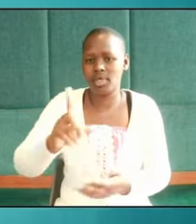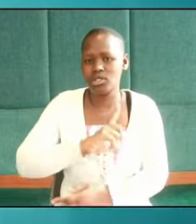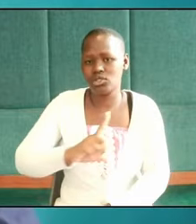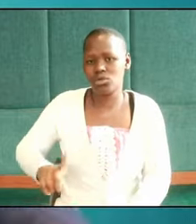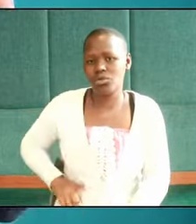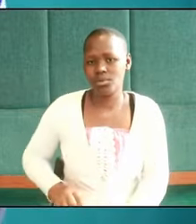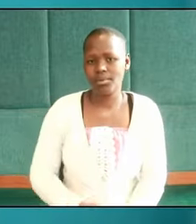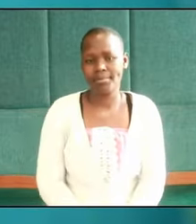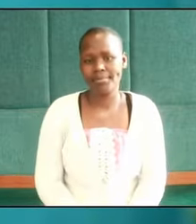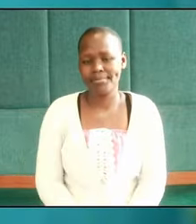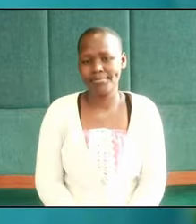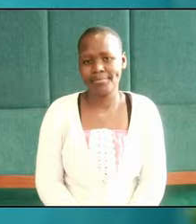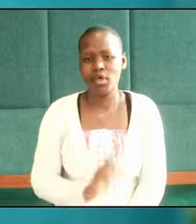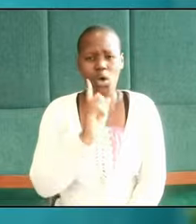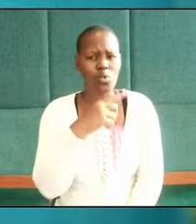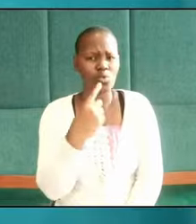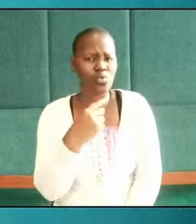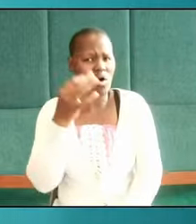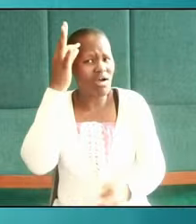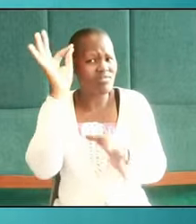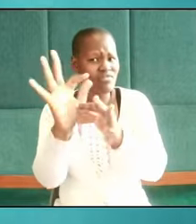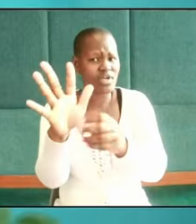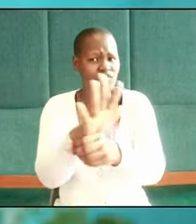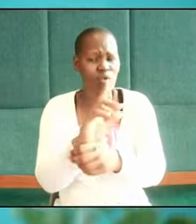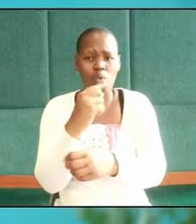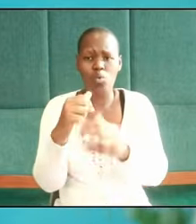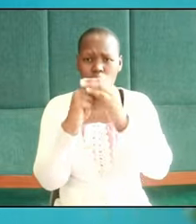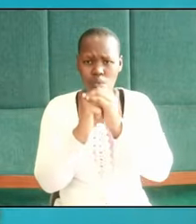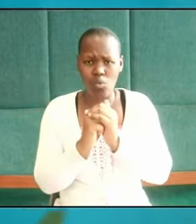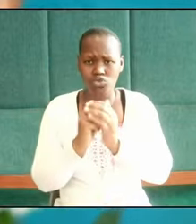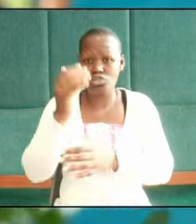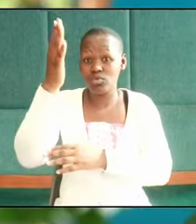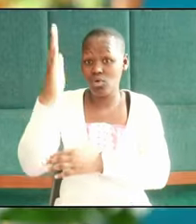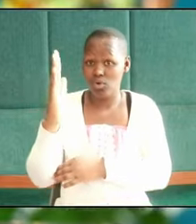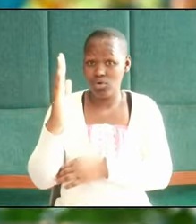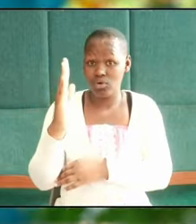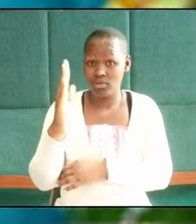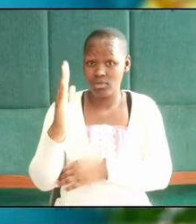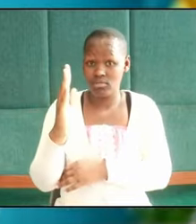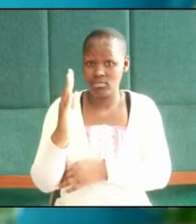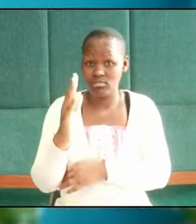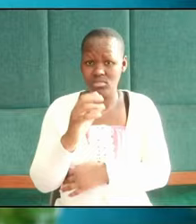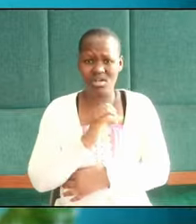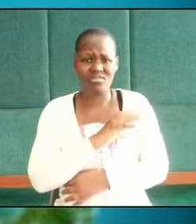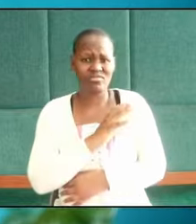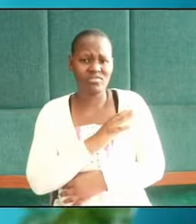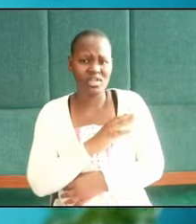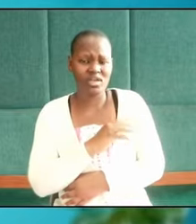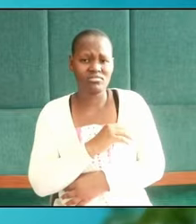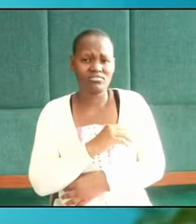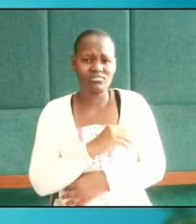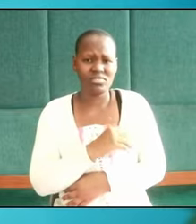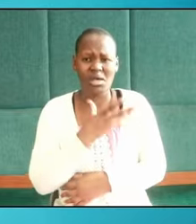those who are faithful those who worship God are not afraid of what men